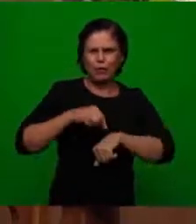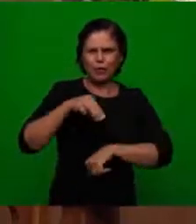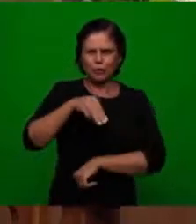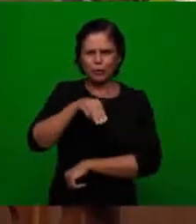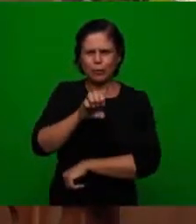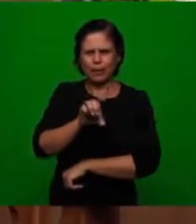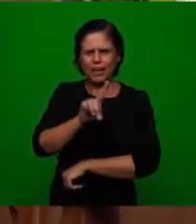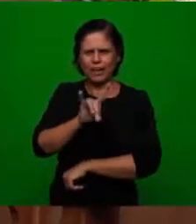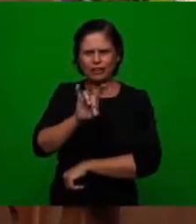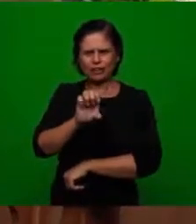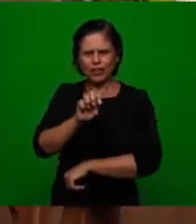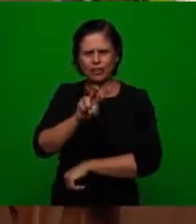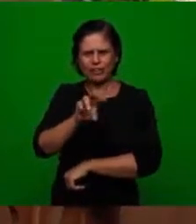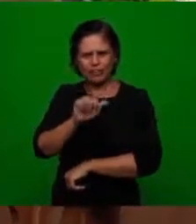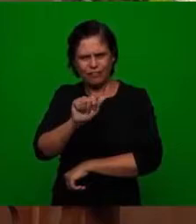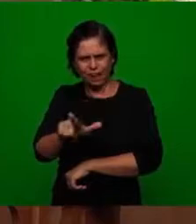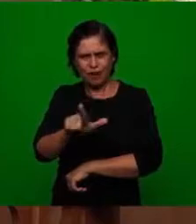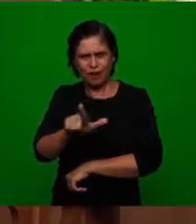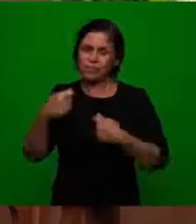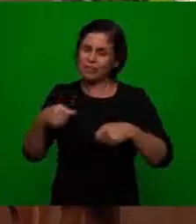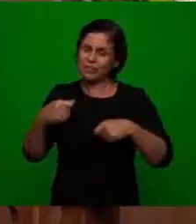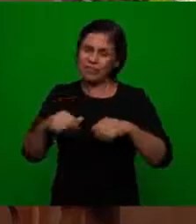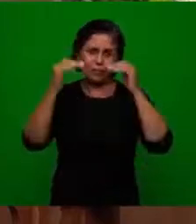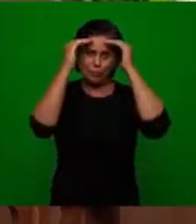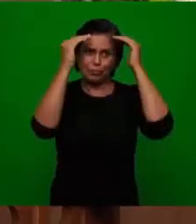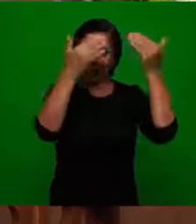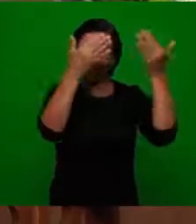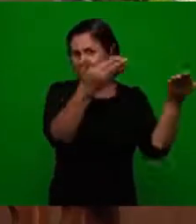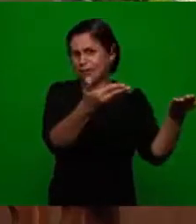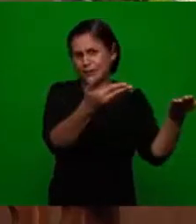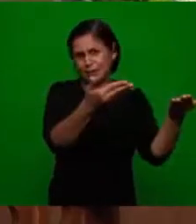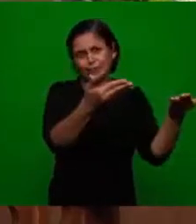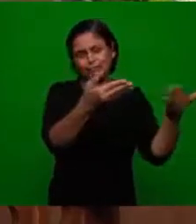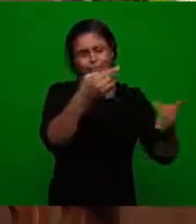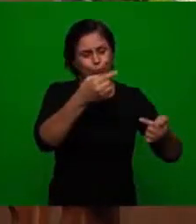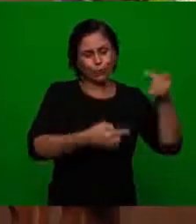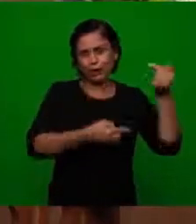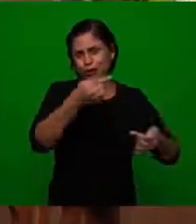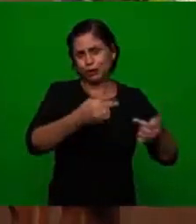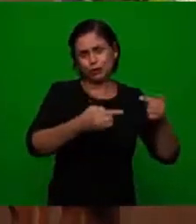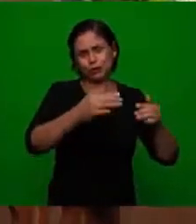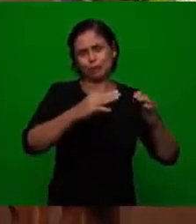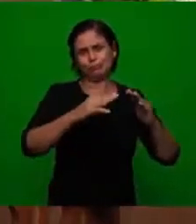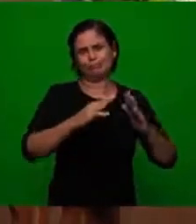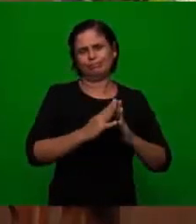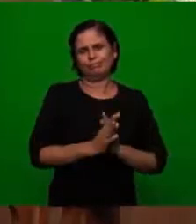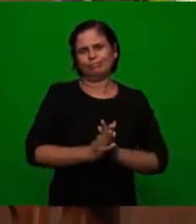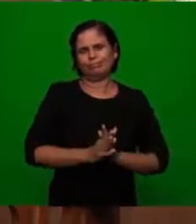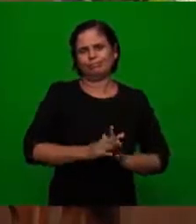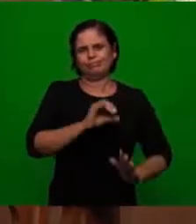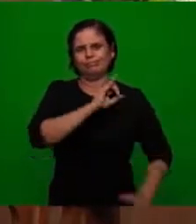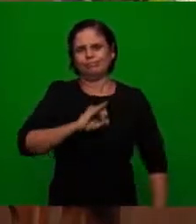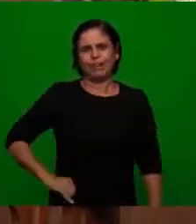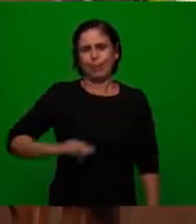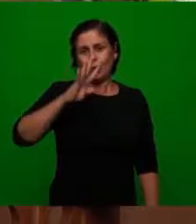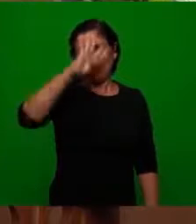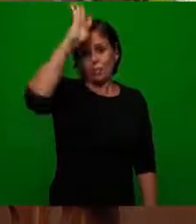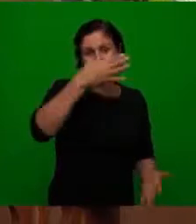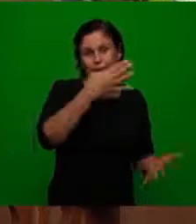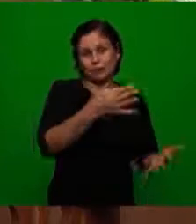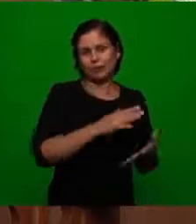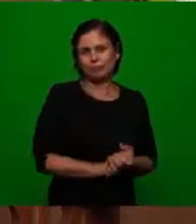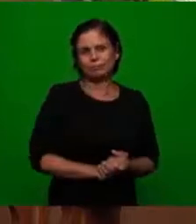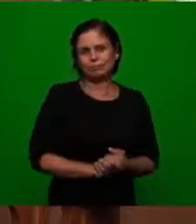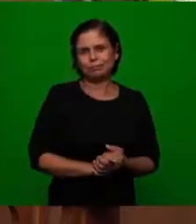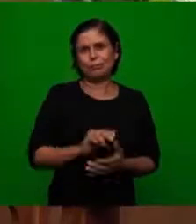to the medieval period has to answer to the political needs of the time if there was a necessity the